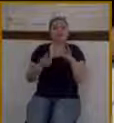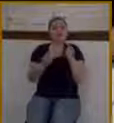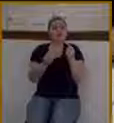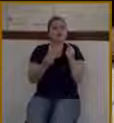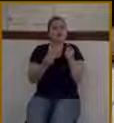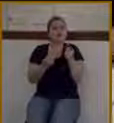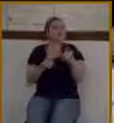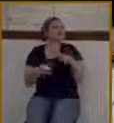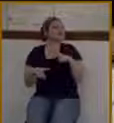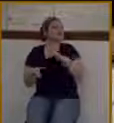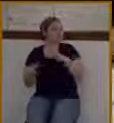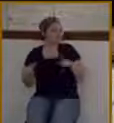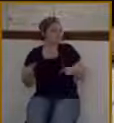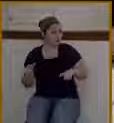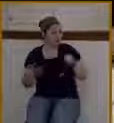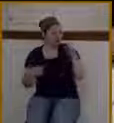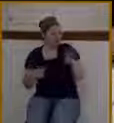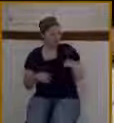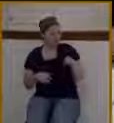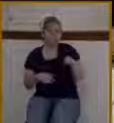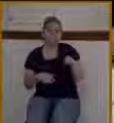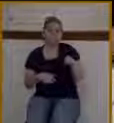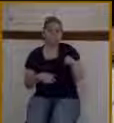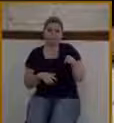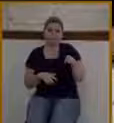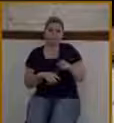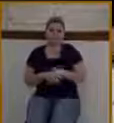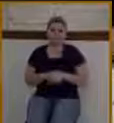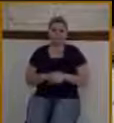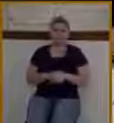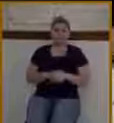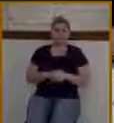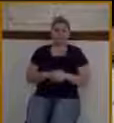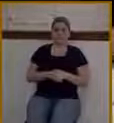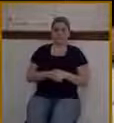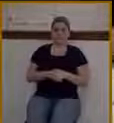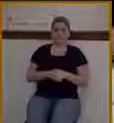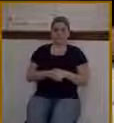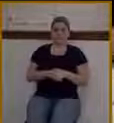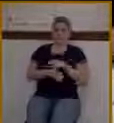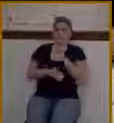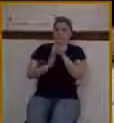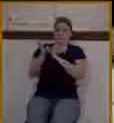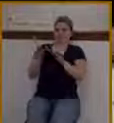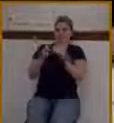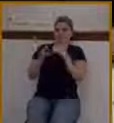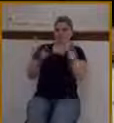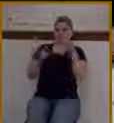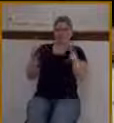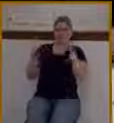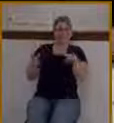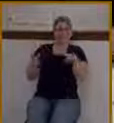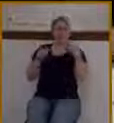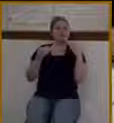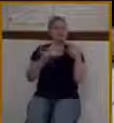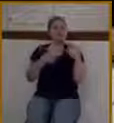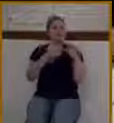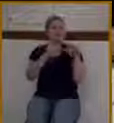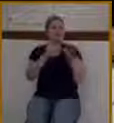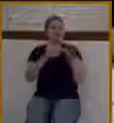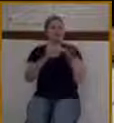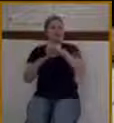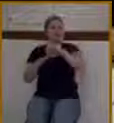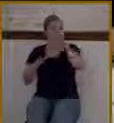kurios, can be used several ways. But I think the sense of it is you just let them know that the sovereign Lord, the king, has need